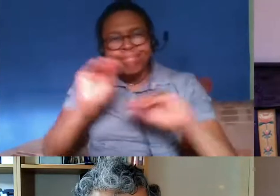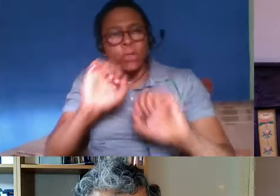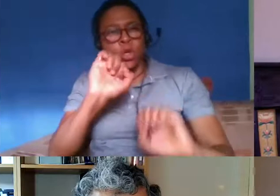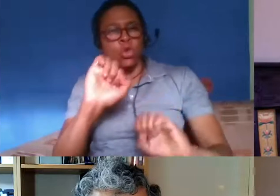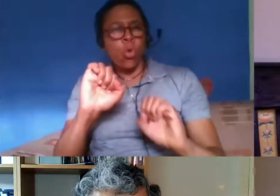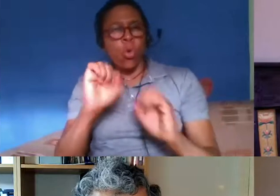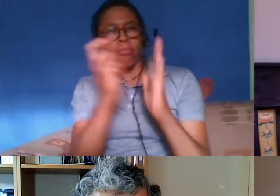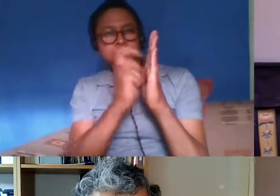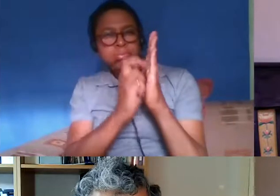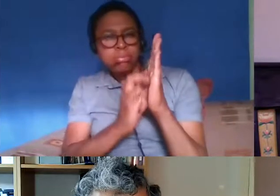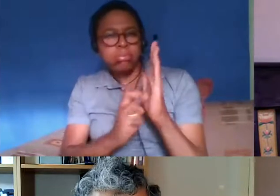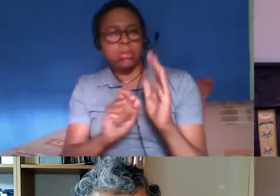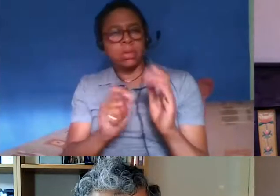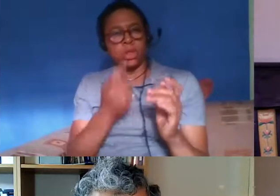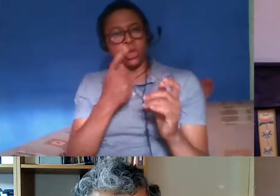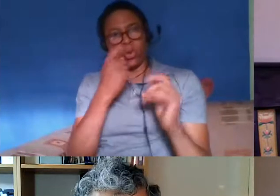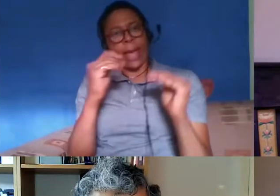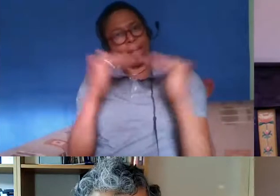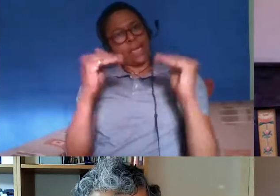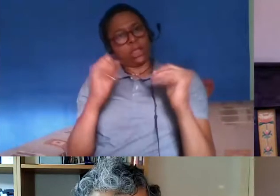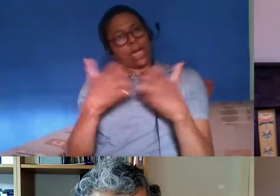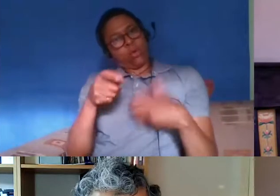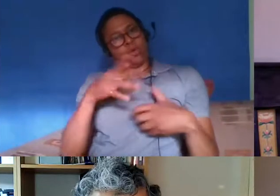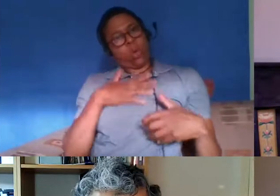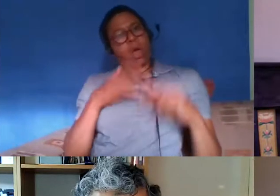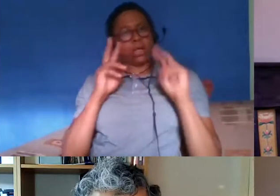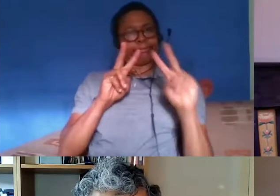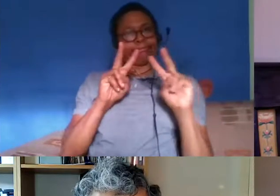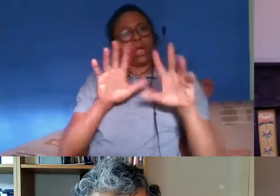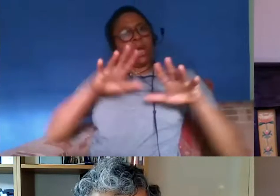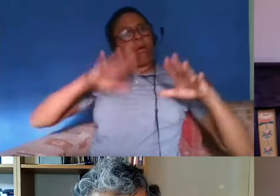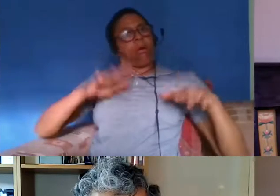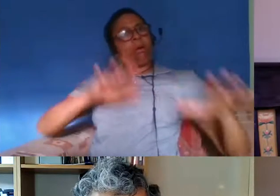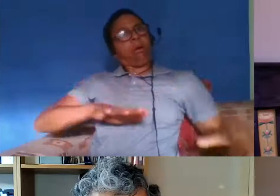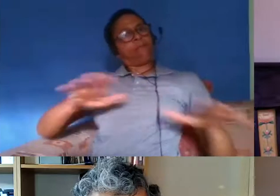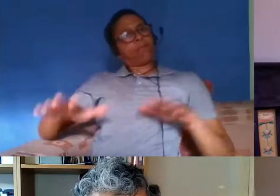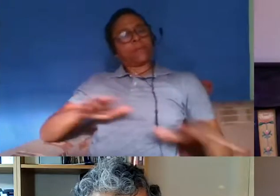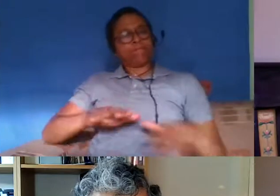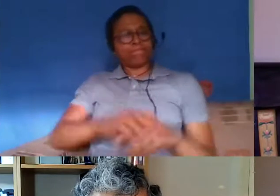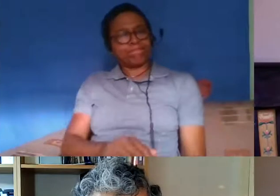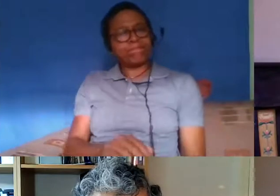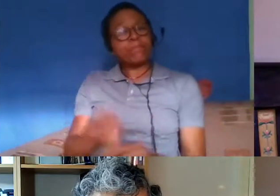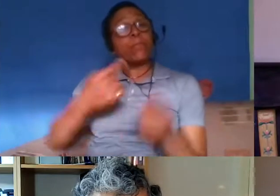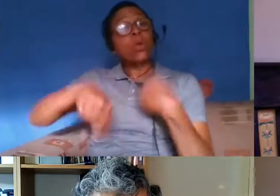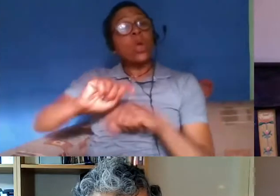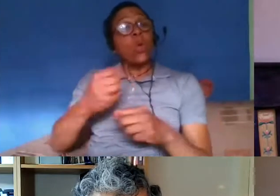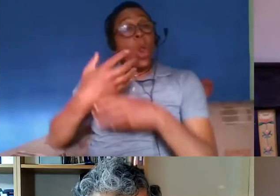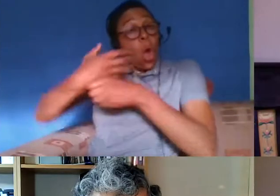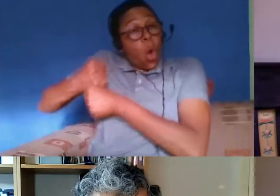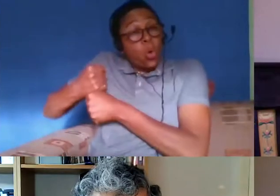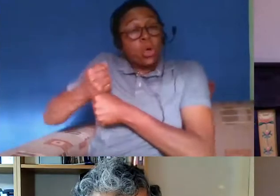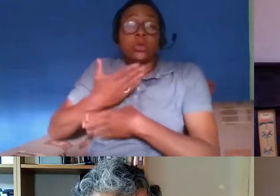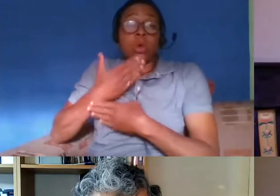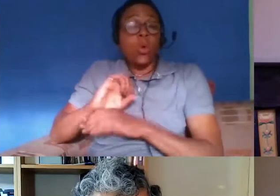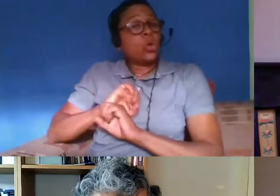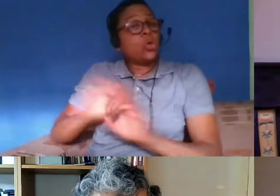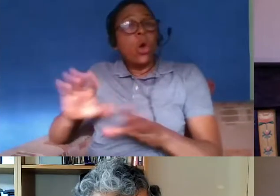you we are inviting questions from the audience throughout the event uh for the q a section and that will follow the panel discussion and